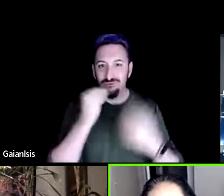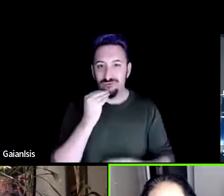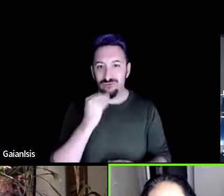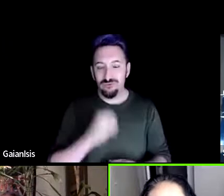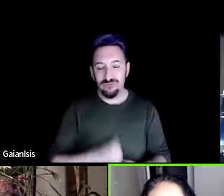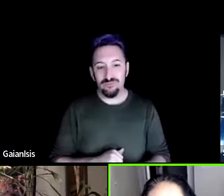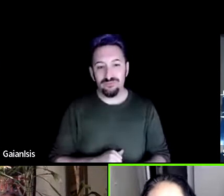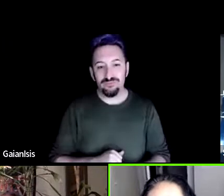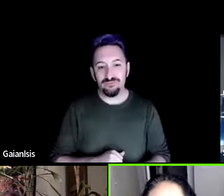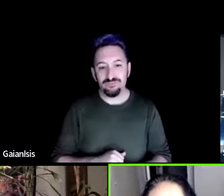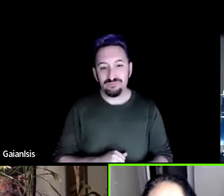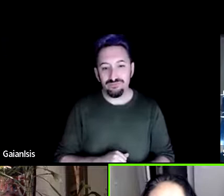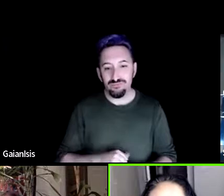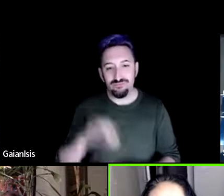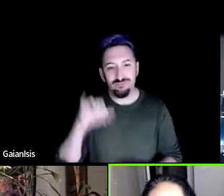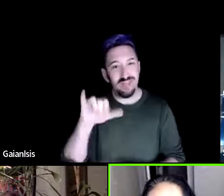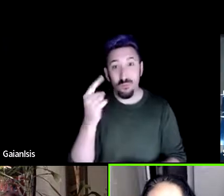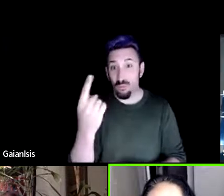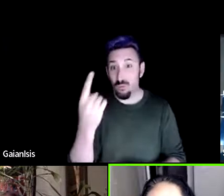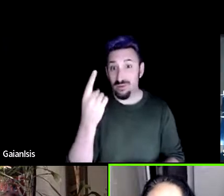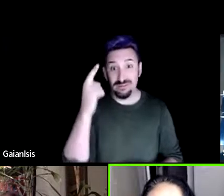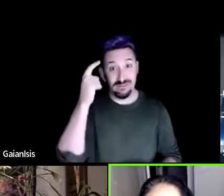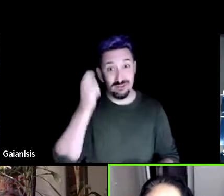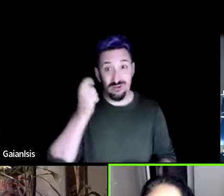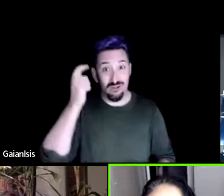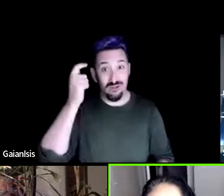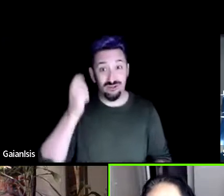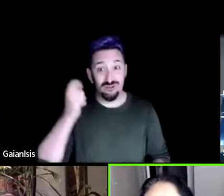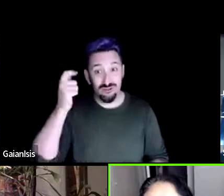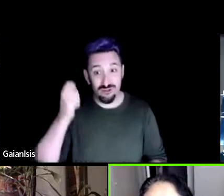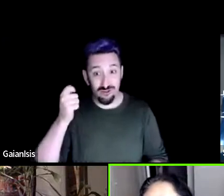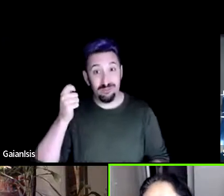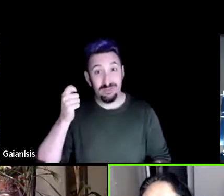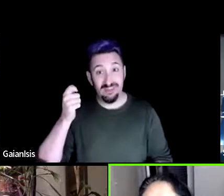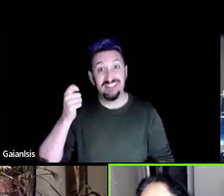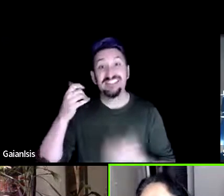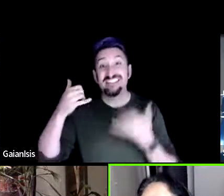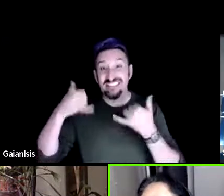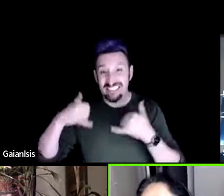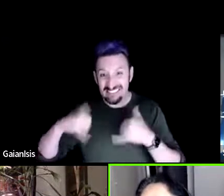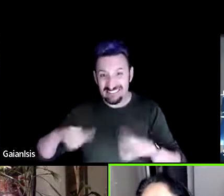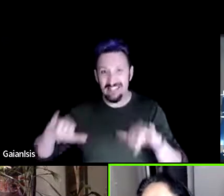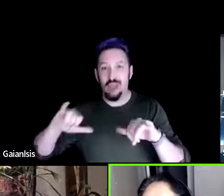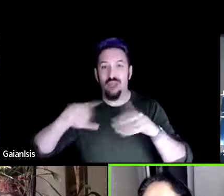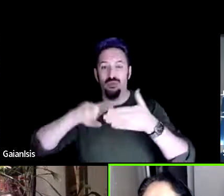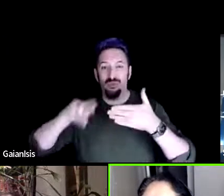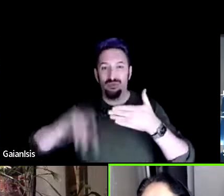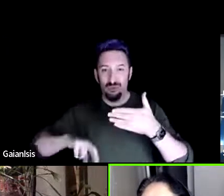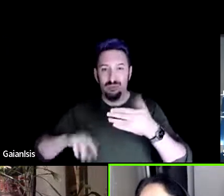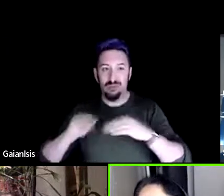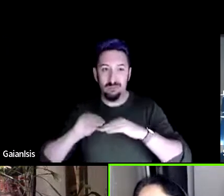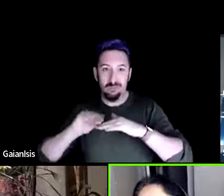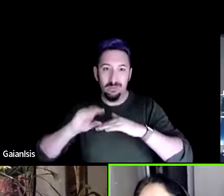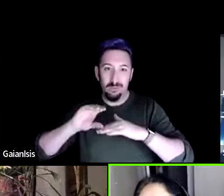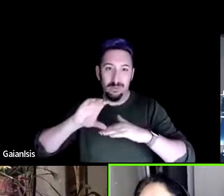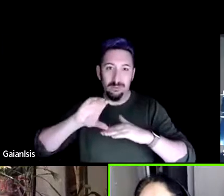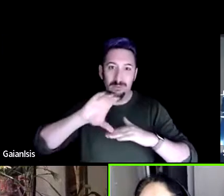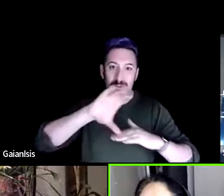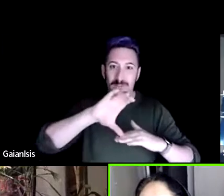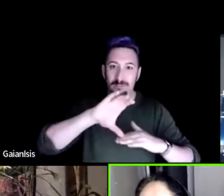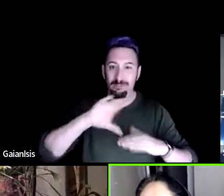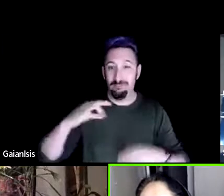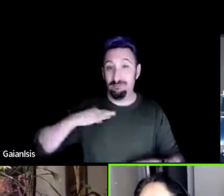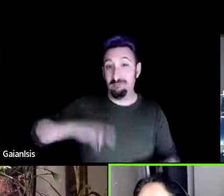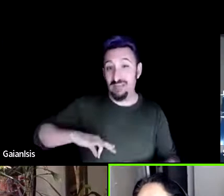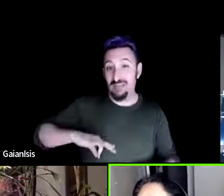one scholarship is still paying dividends in bringing life back to the land and hope when